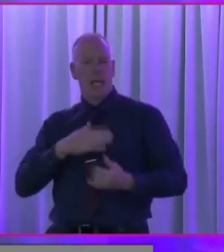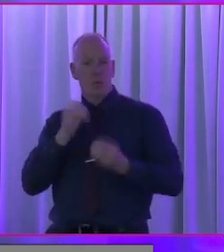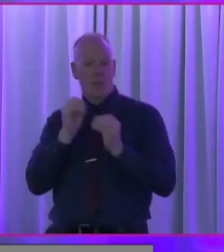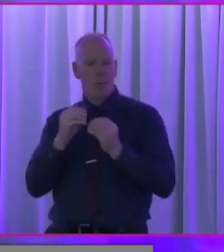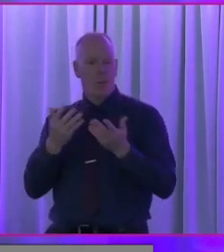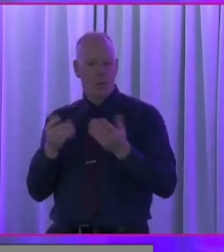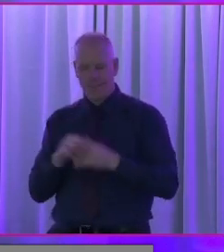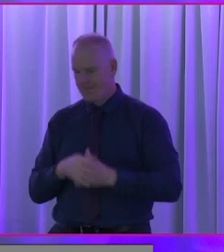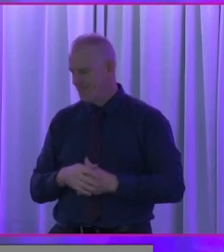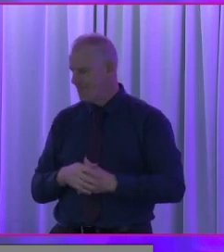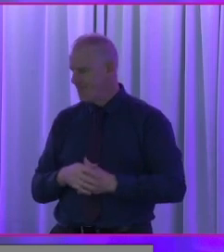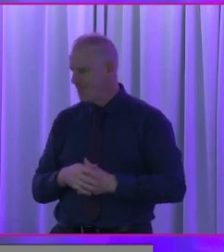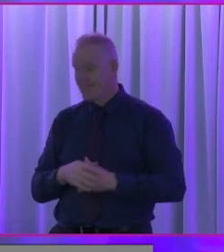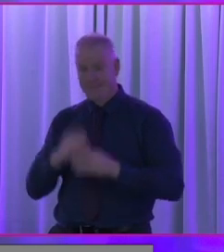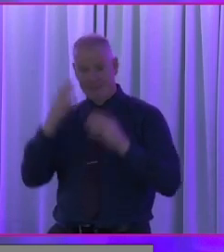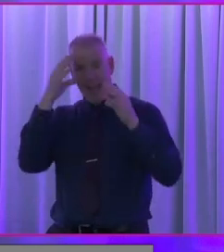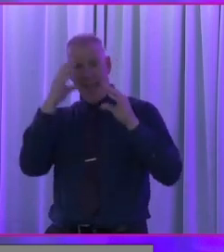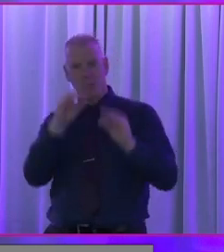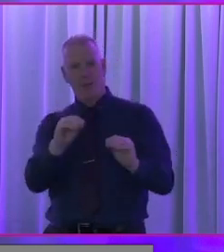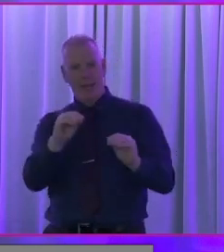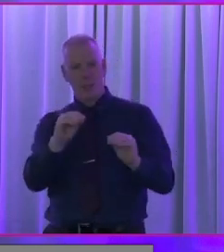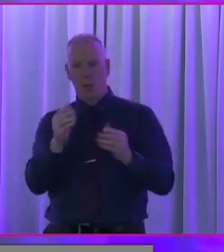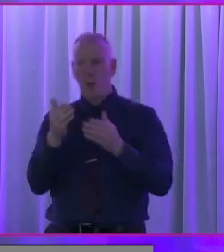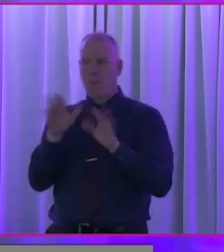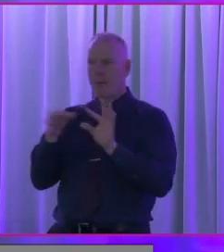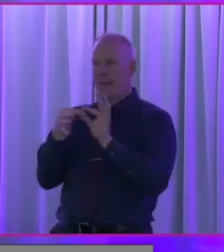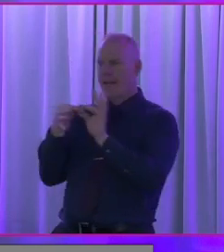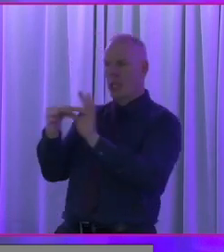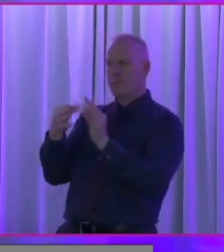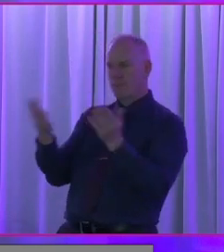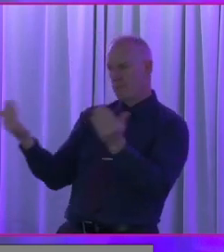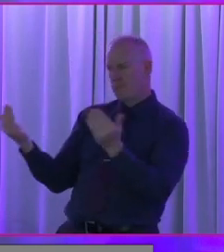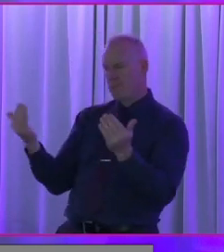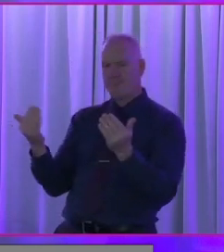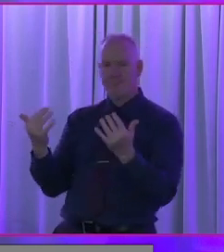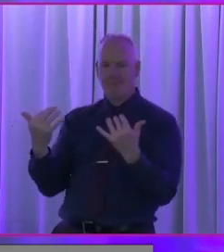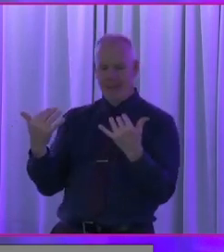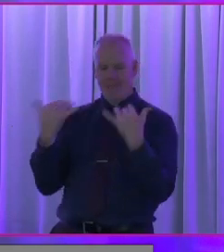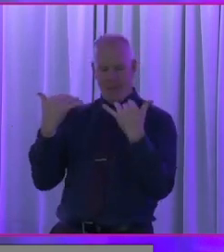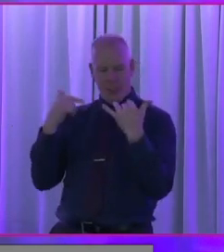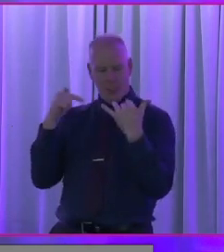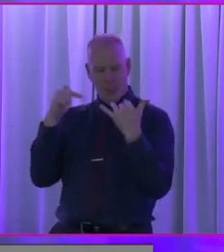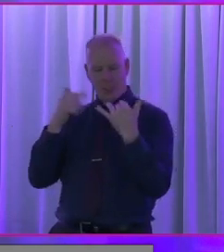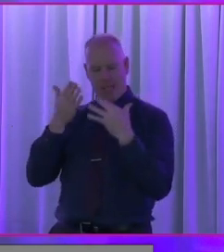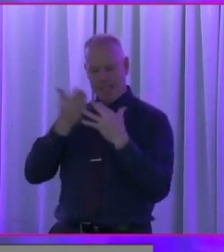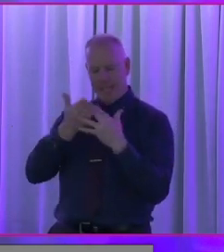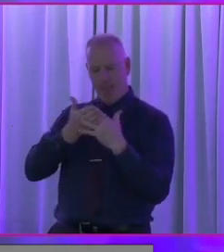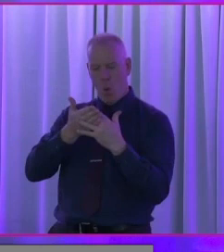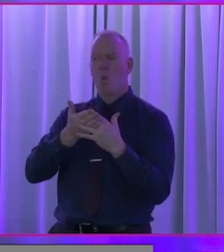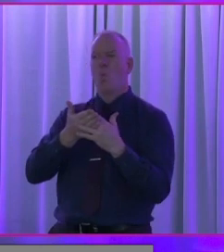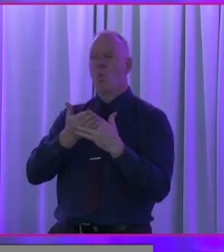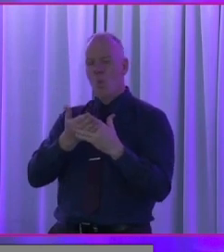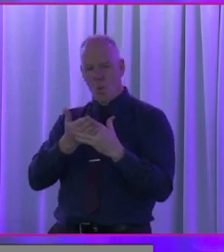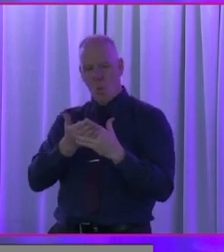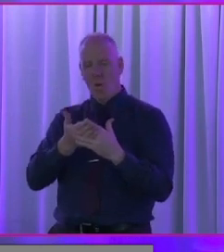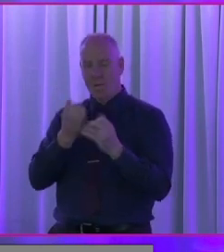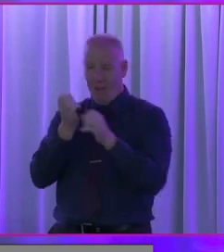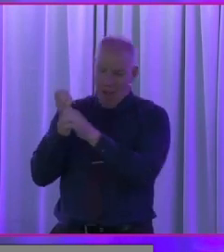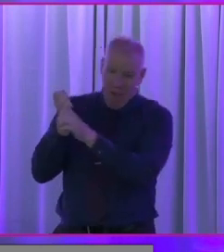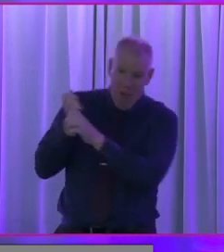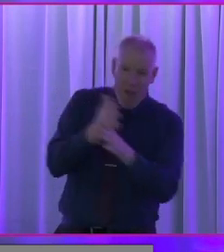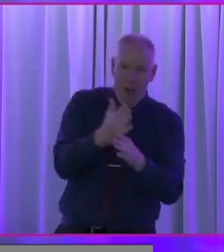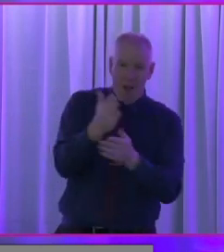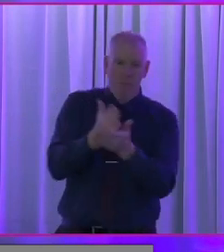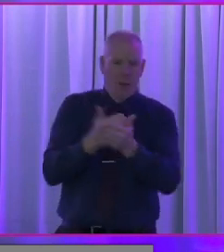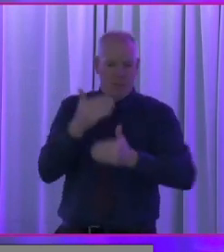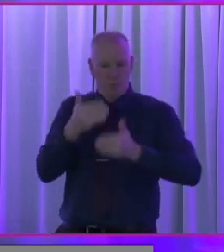is, um, education and public engagement, you know, information, accessible information in every part